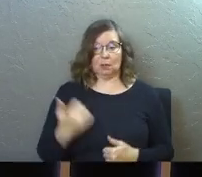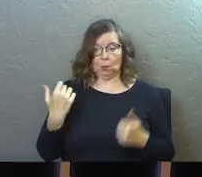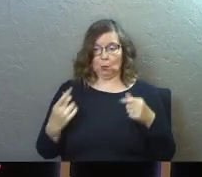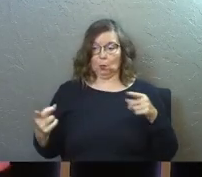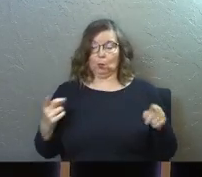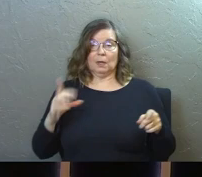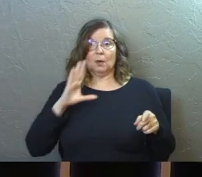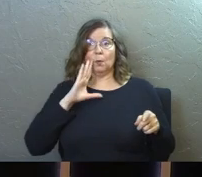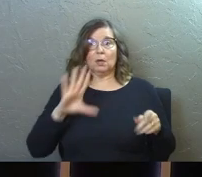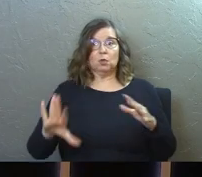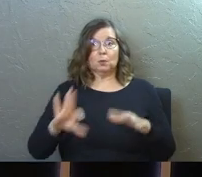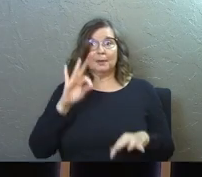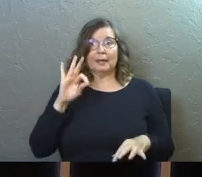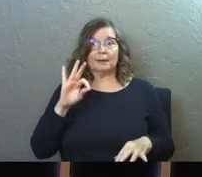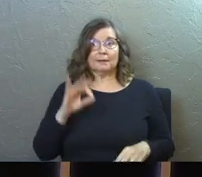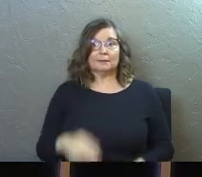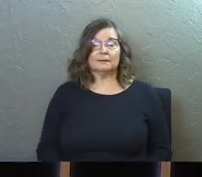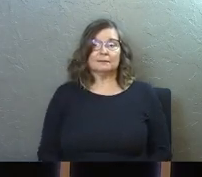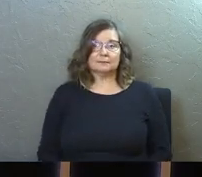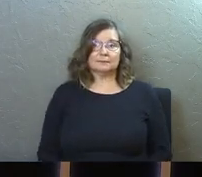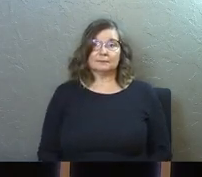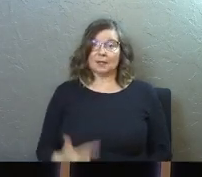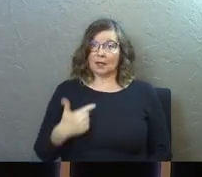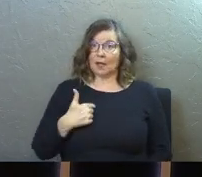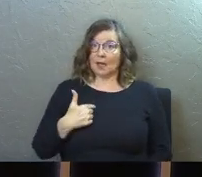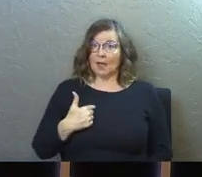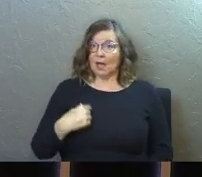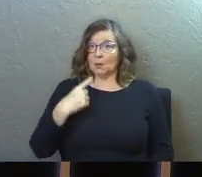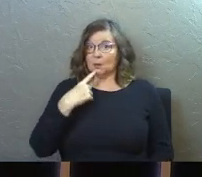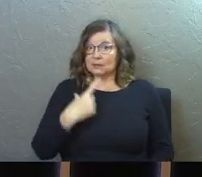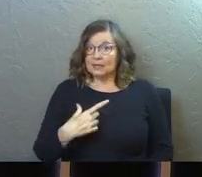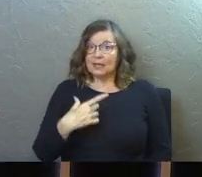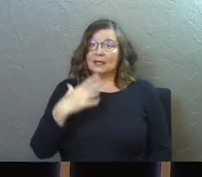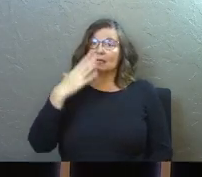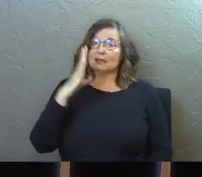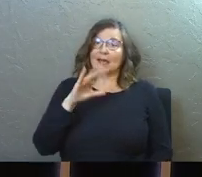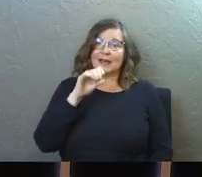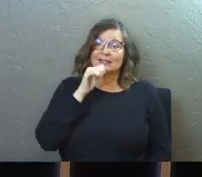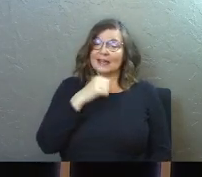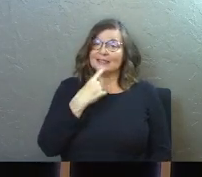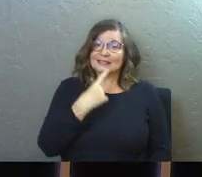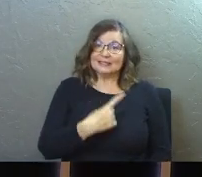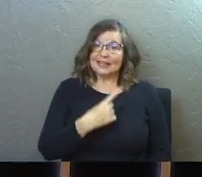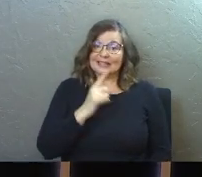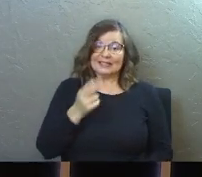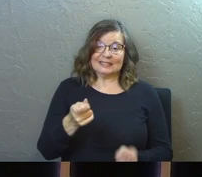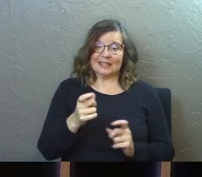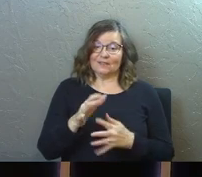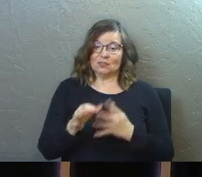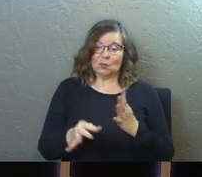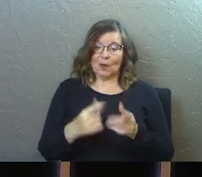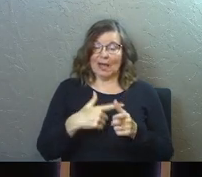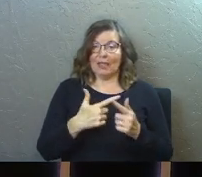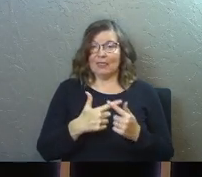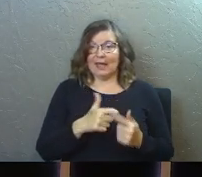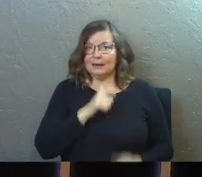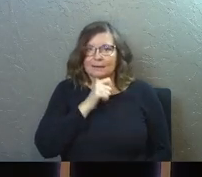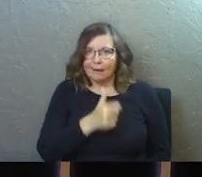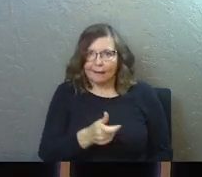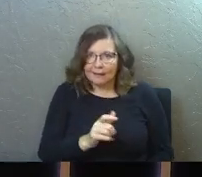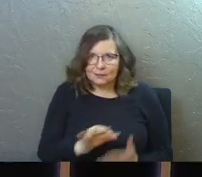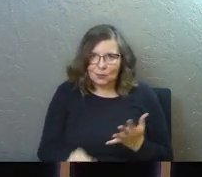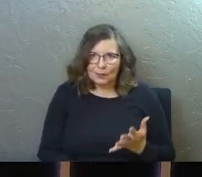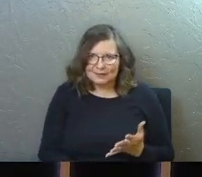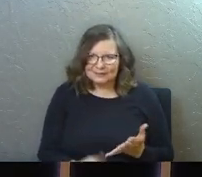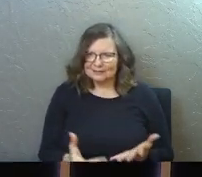Which one will you choose? What I would contend is that God doesn't say he's giving us a choice and then not give us a choice.